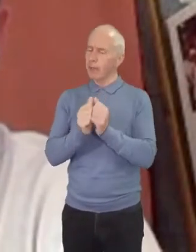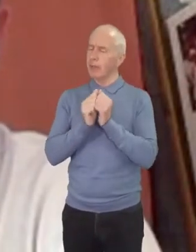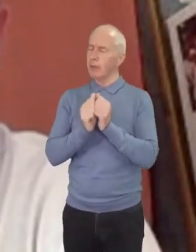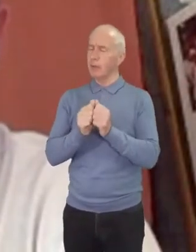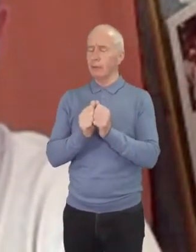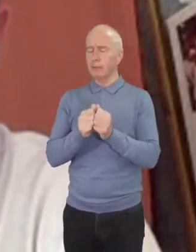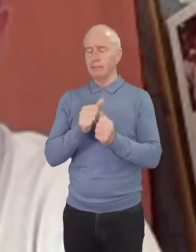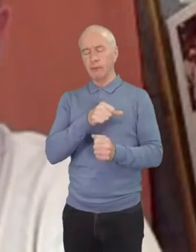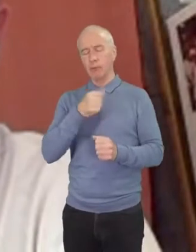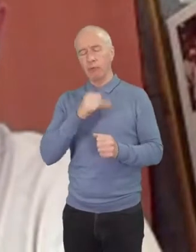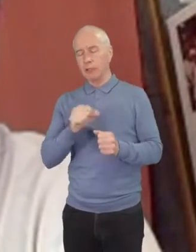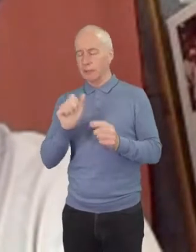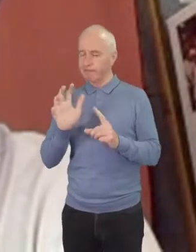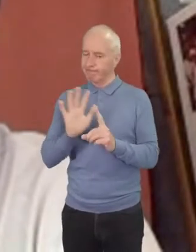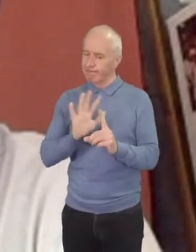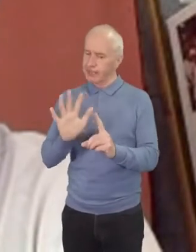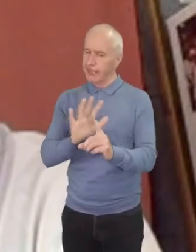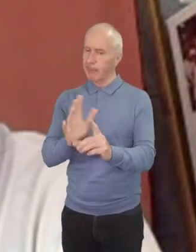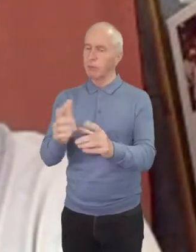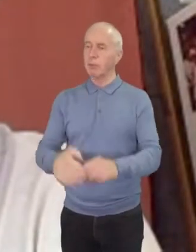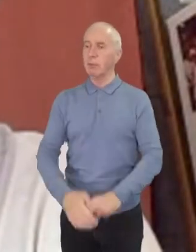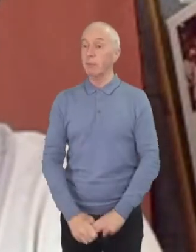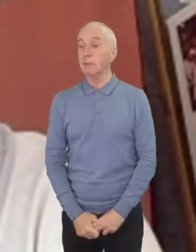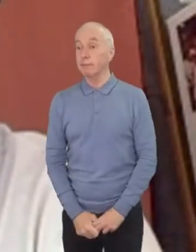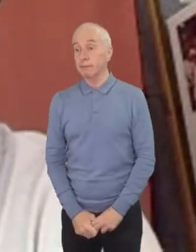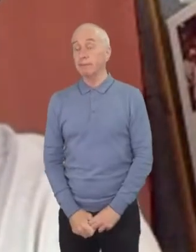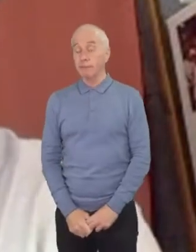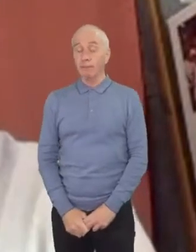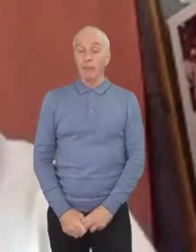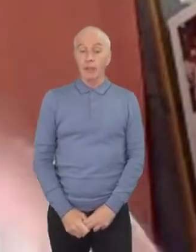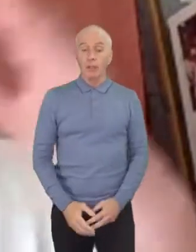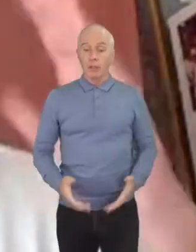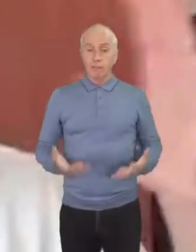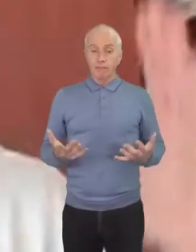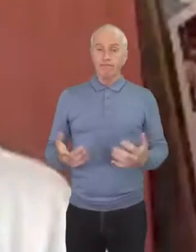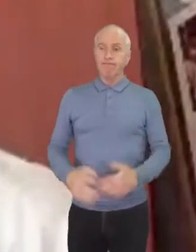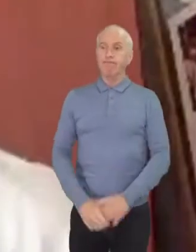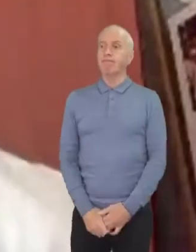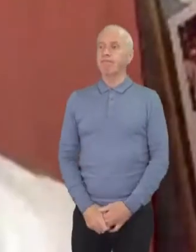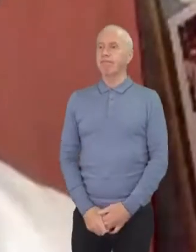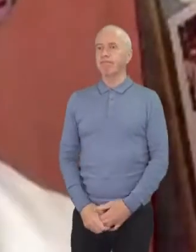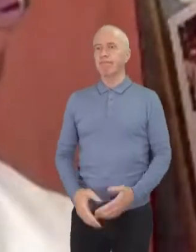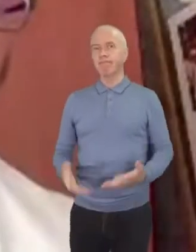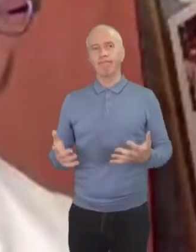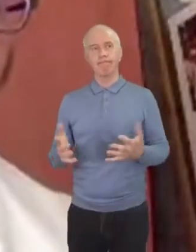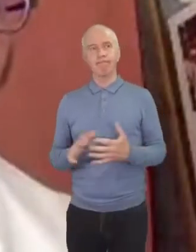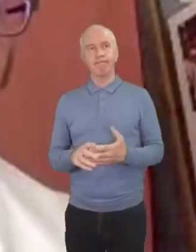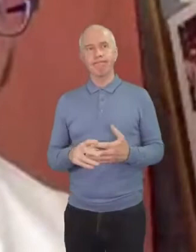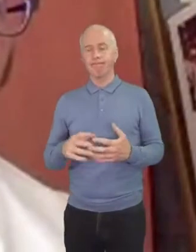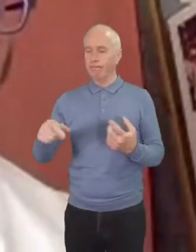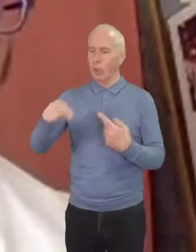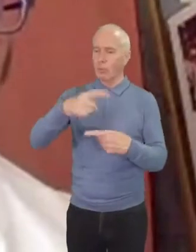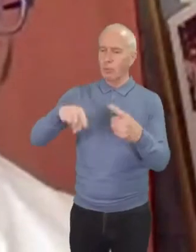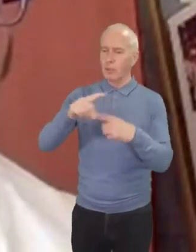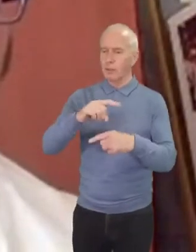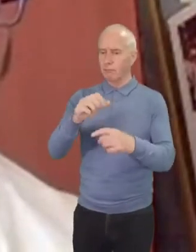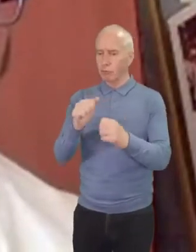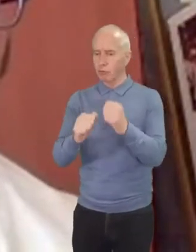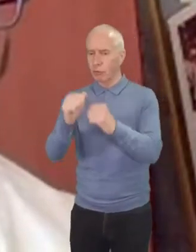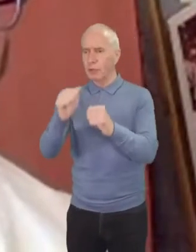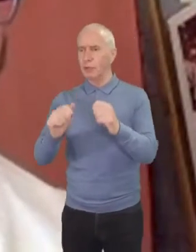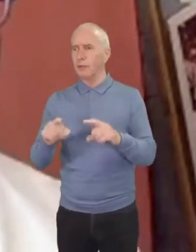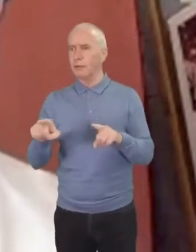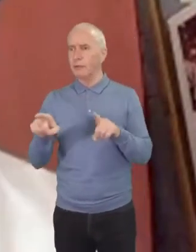and you know as far as like the structures of community i sometimes think of those like the